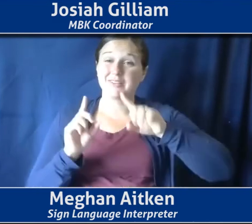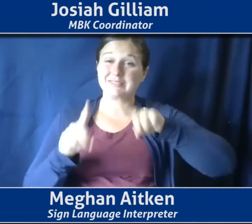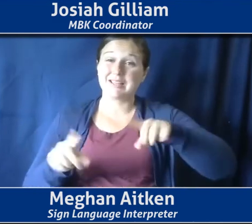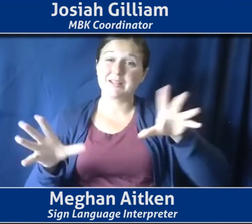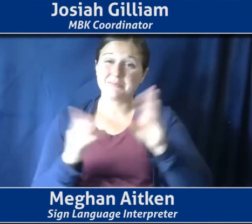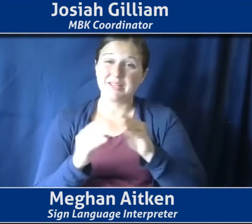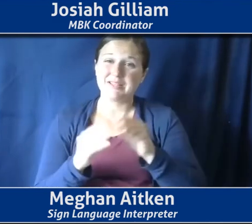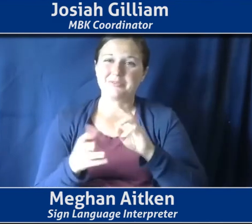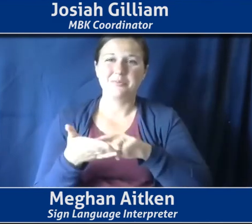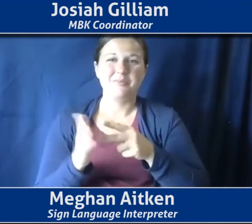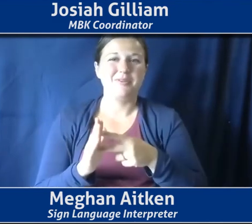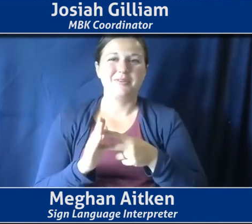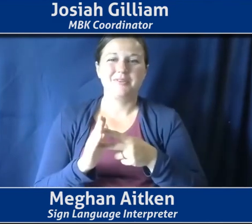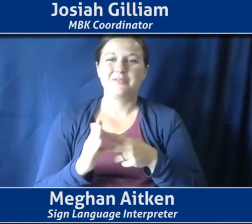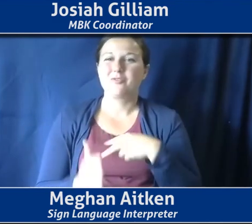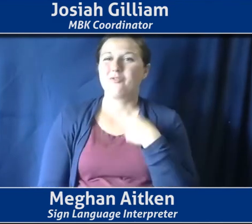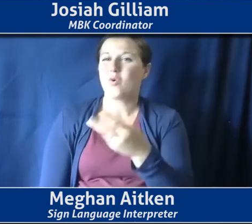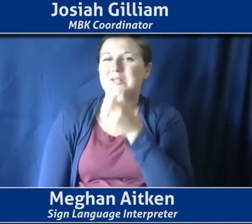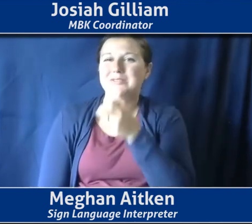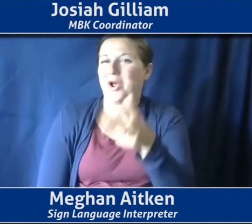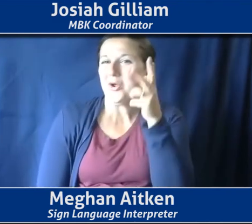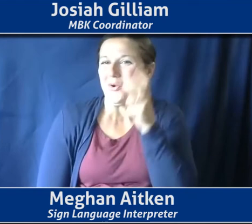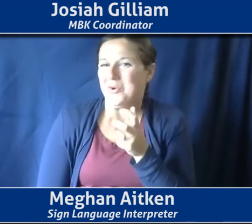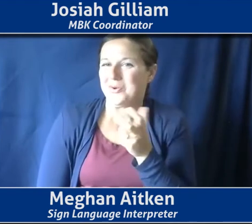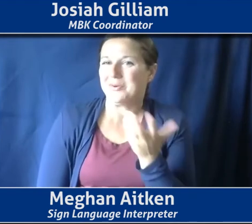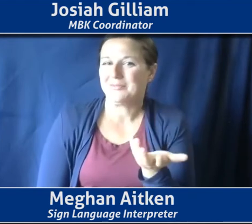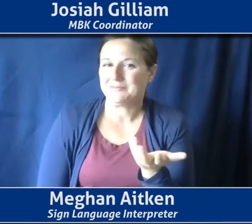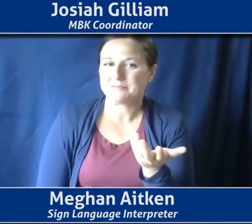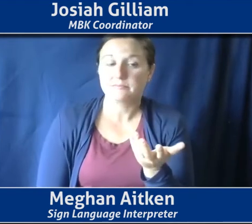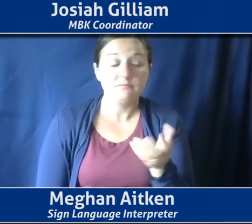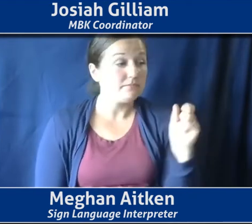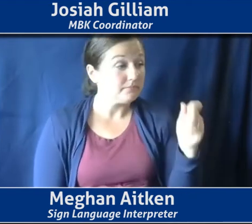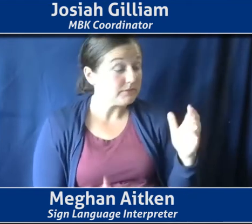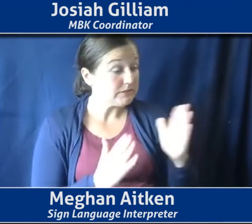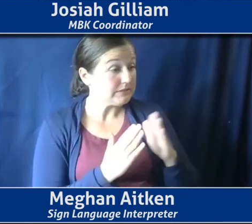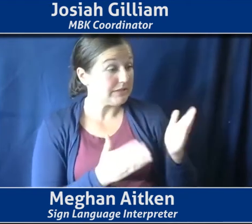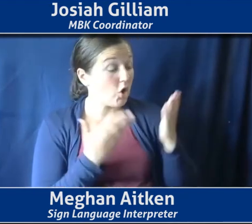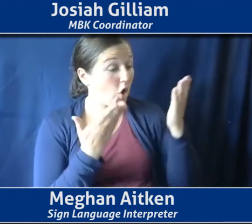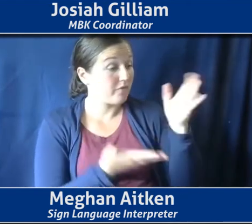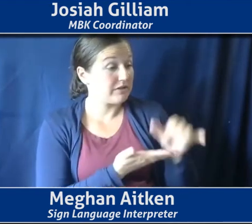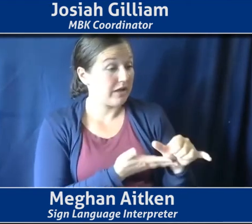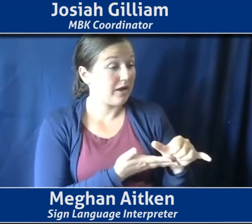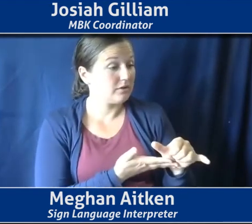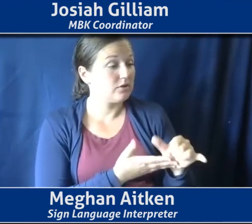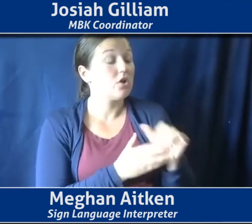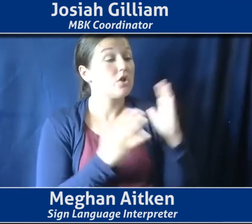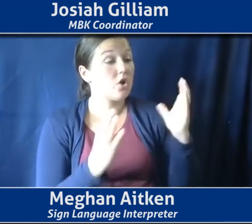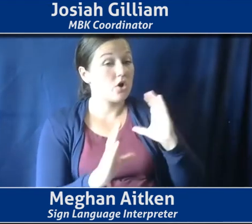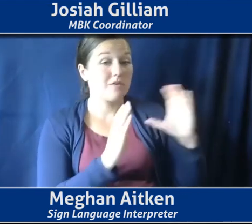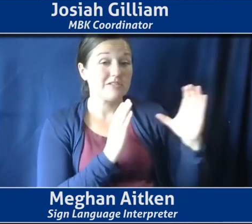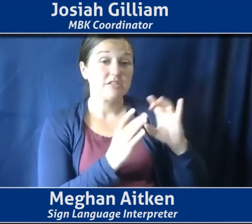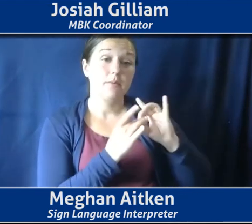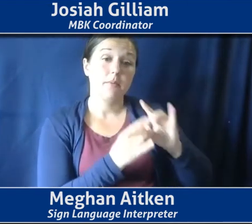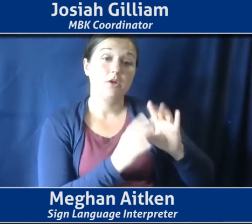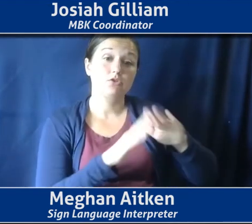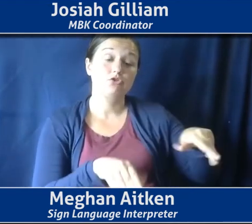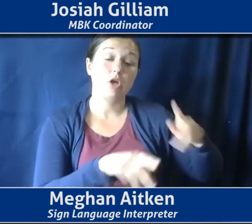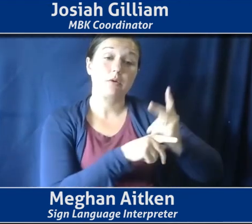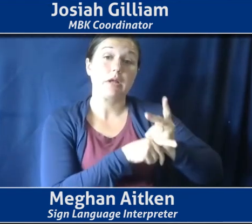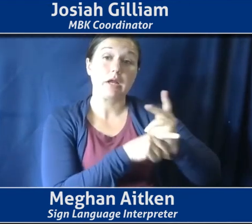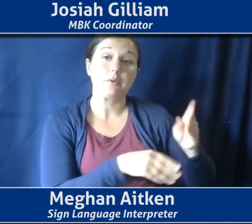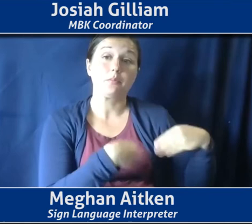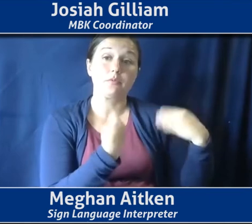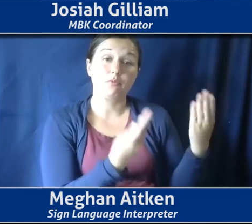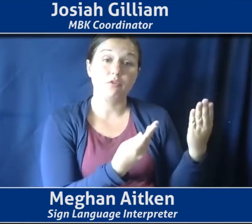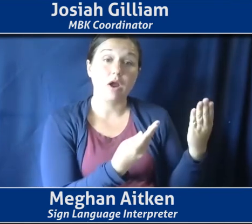being heard. And this is something that the city has offered. There's been a lot of conversation about, uh, childcare being provided.